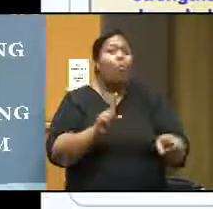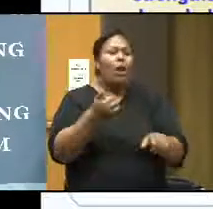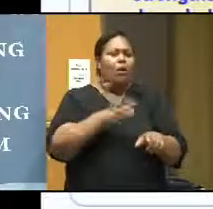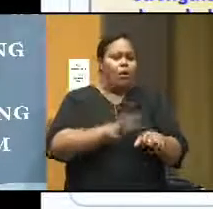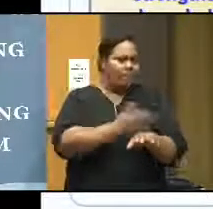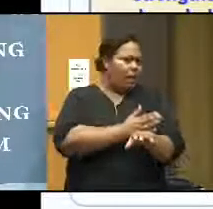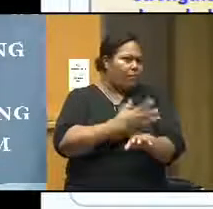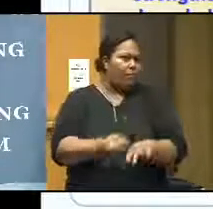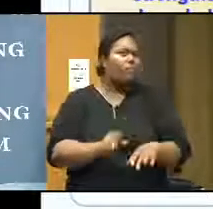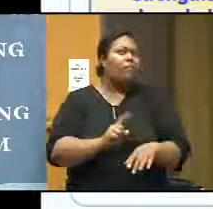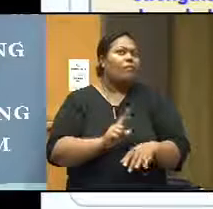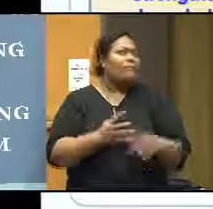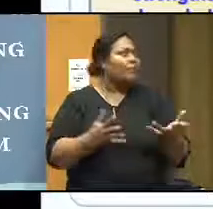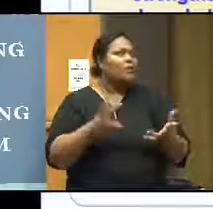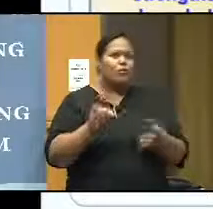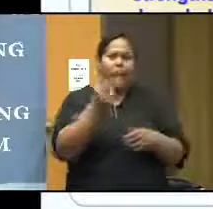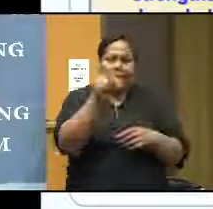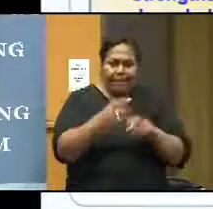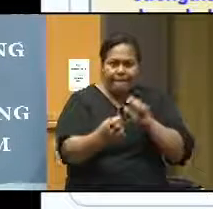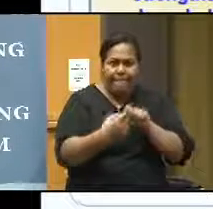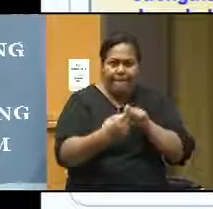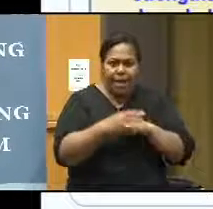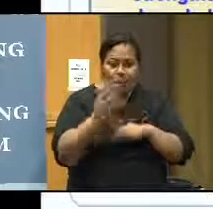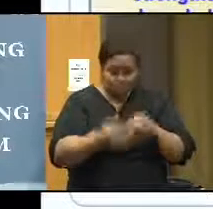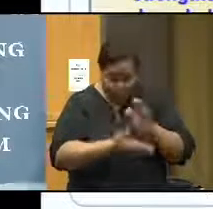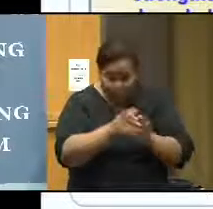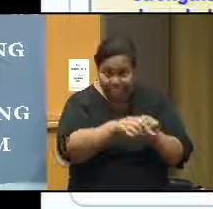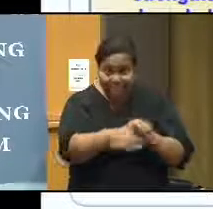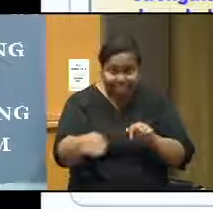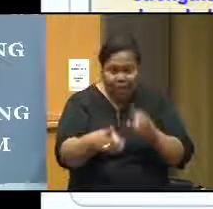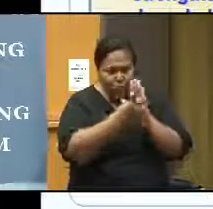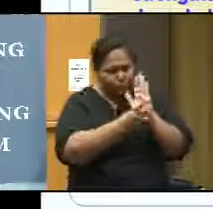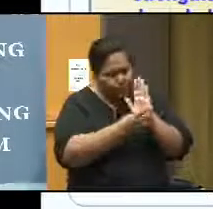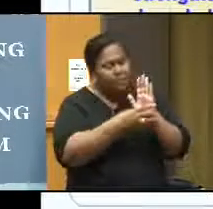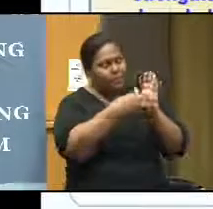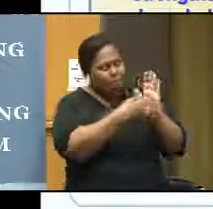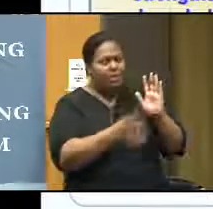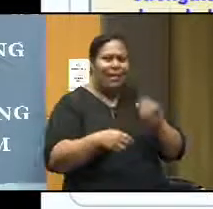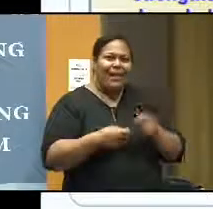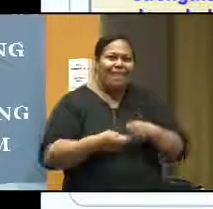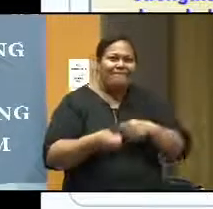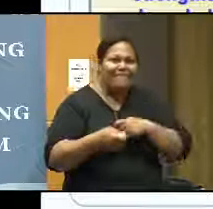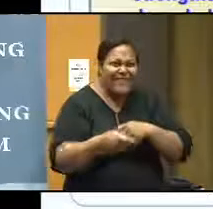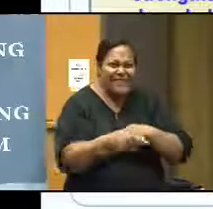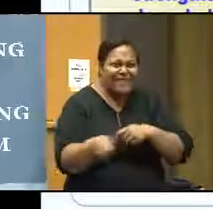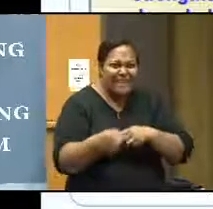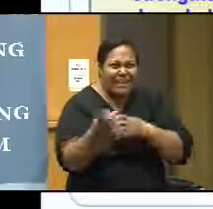then I give my feedback. Well, you go to that document, you go to that resource, and then update yourself.